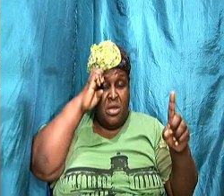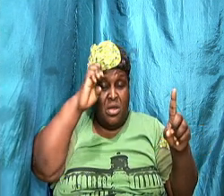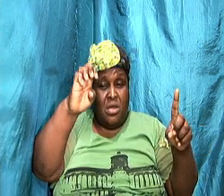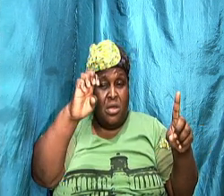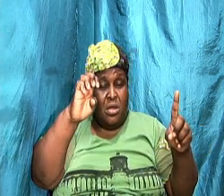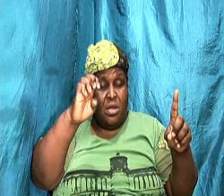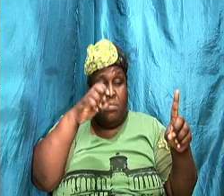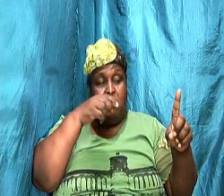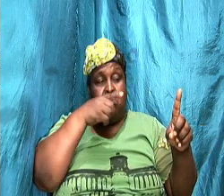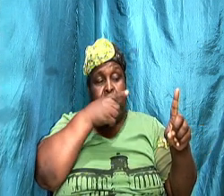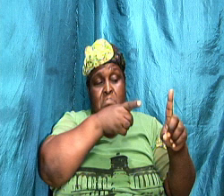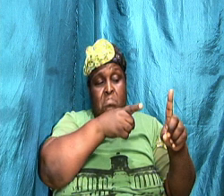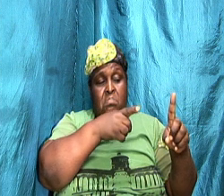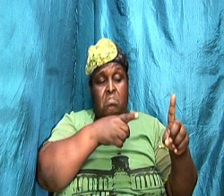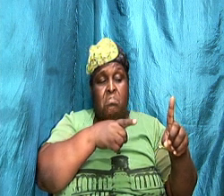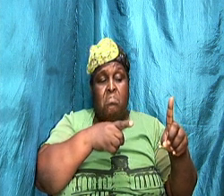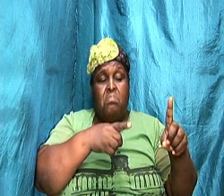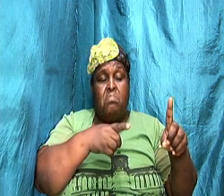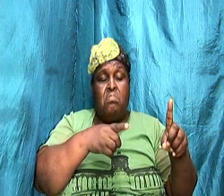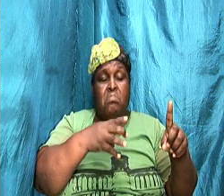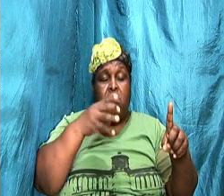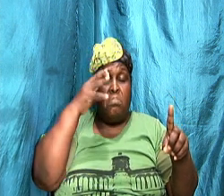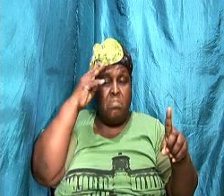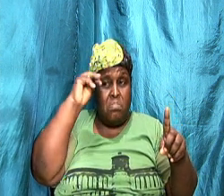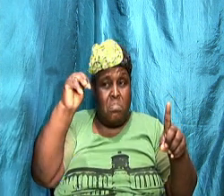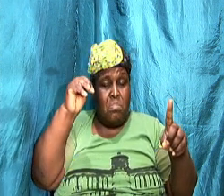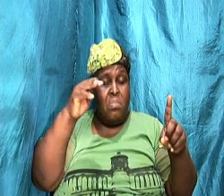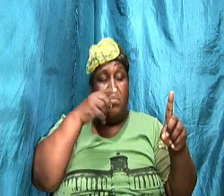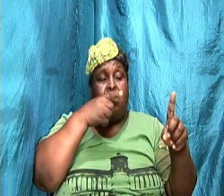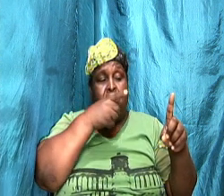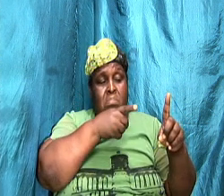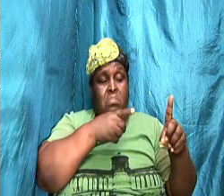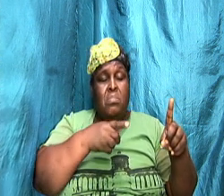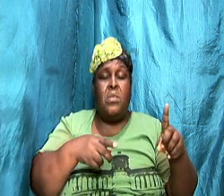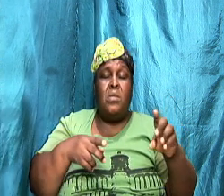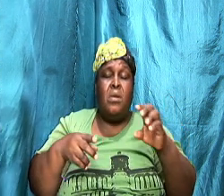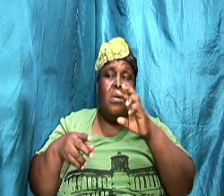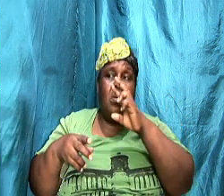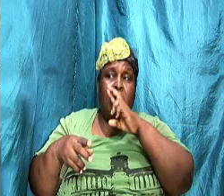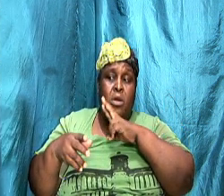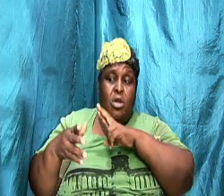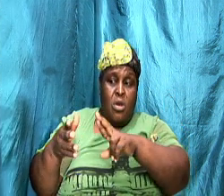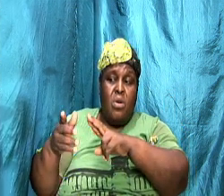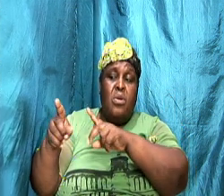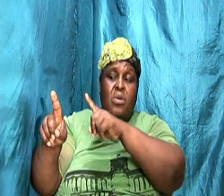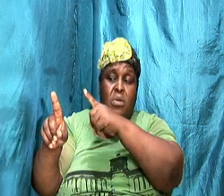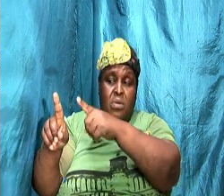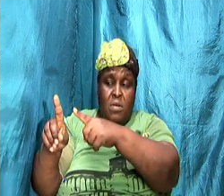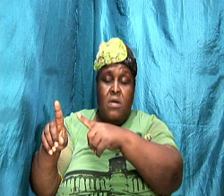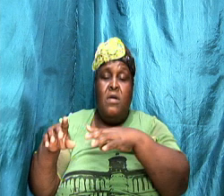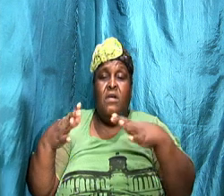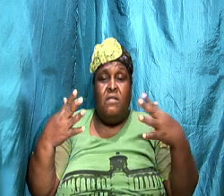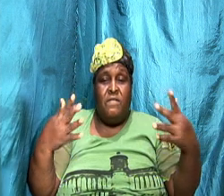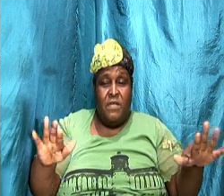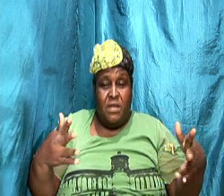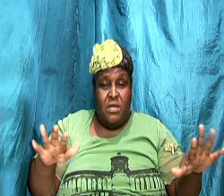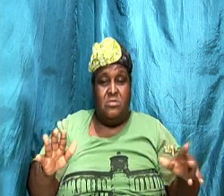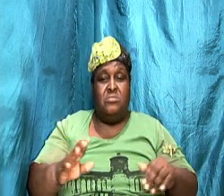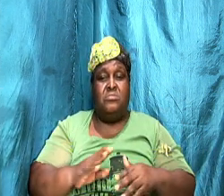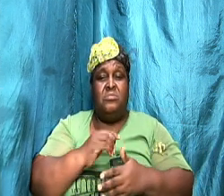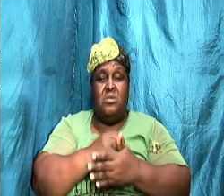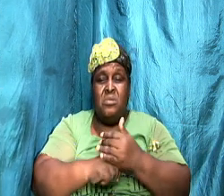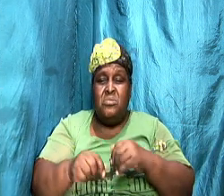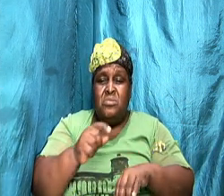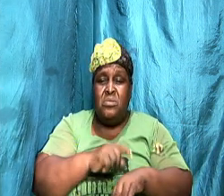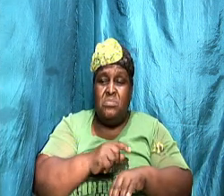you just have to correct and I know how this part goes. Sometimes somebody express something and say no man I don't saw it go.